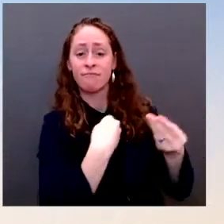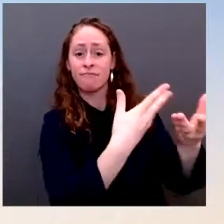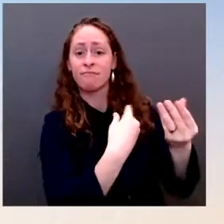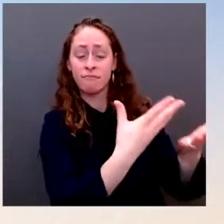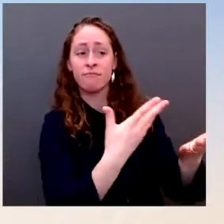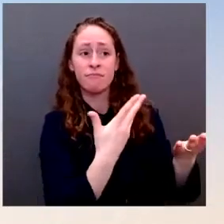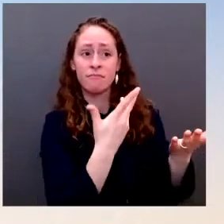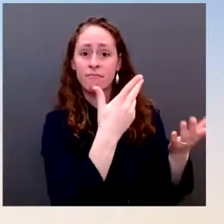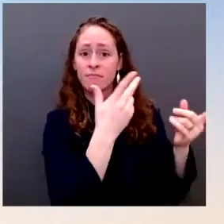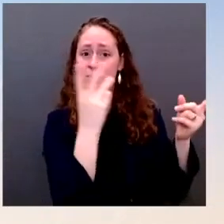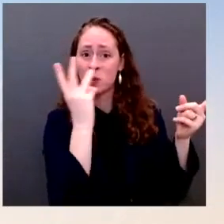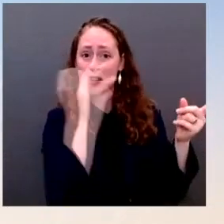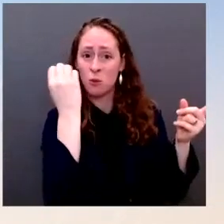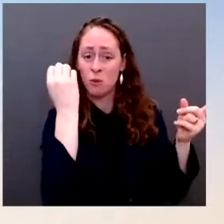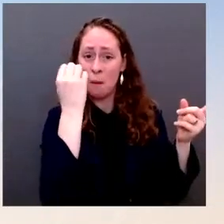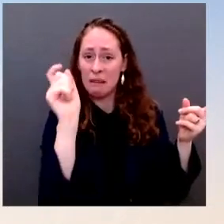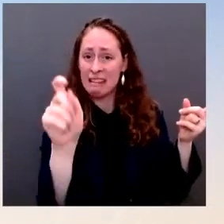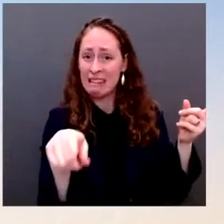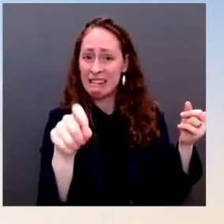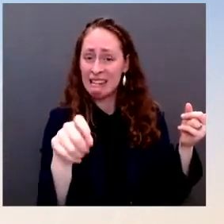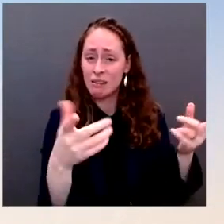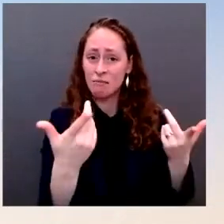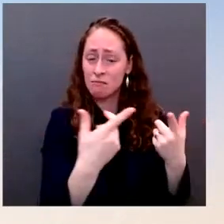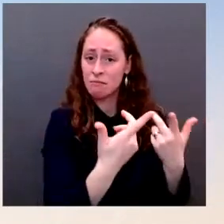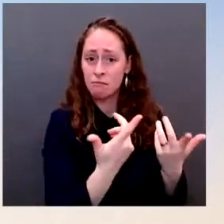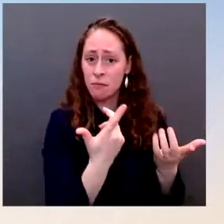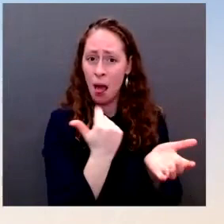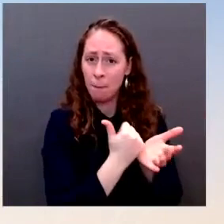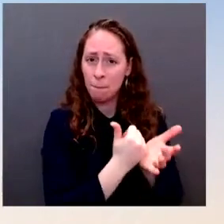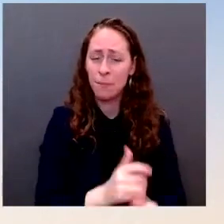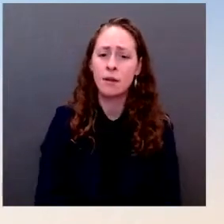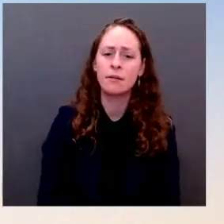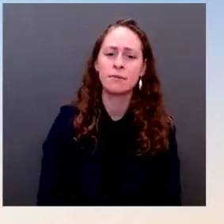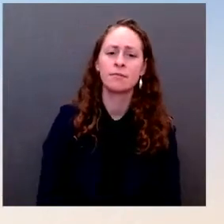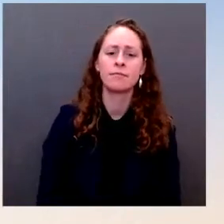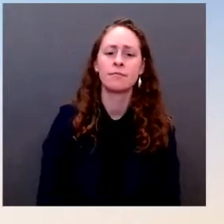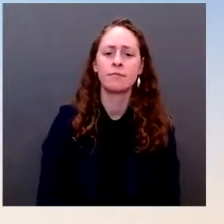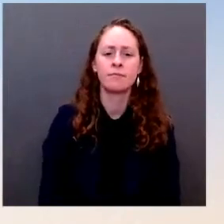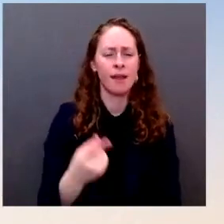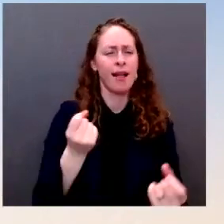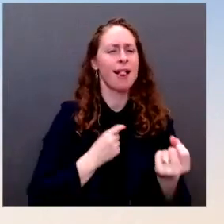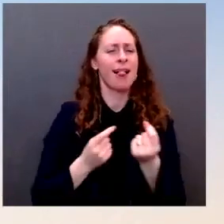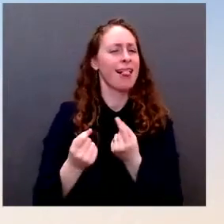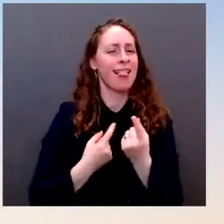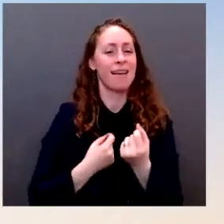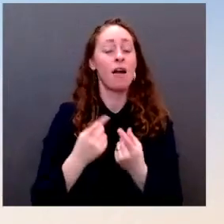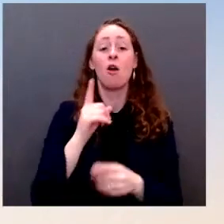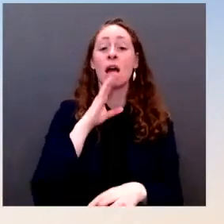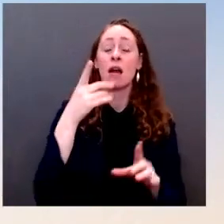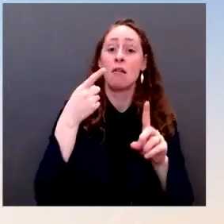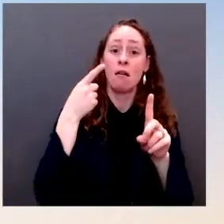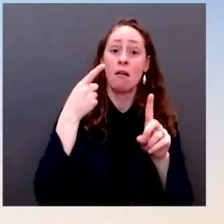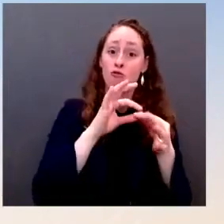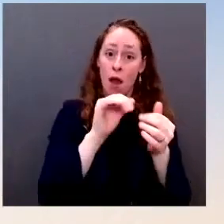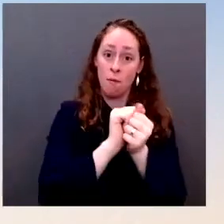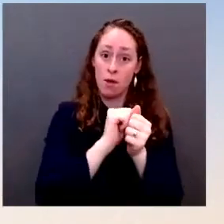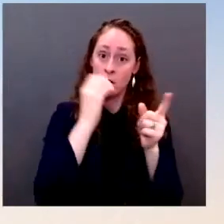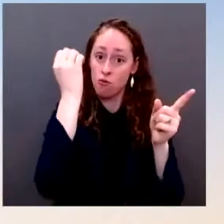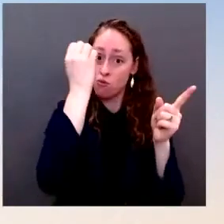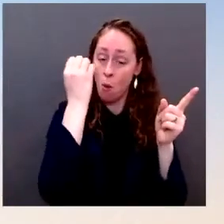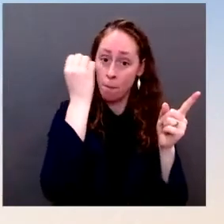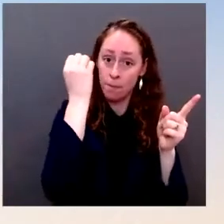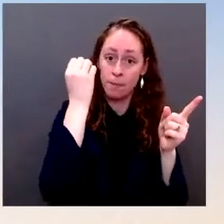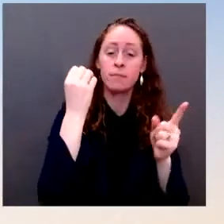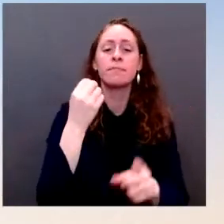raised there. Let me start by saying that as it relates to Europe and the shortage and that — or potential, I should say. It doesn't exist currently. Everybody's